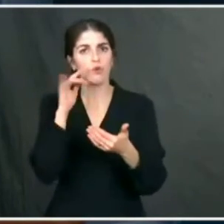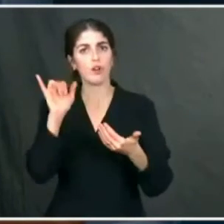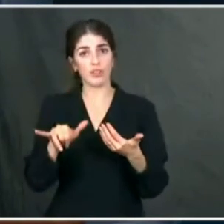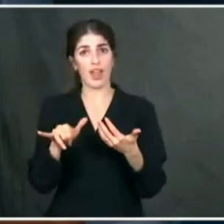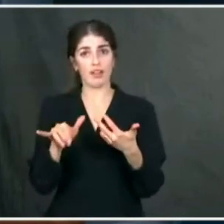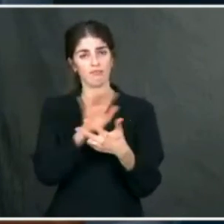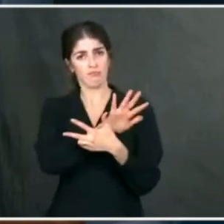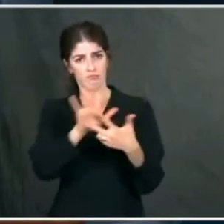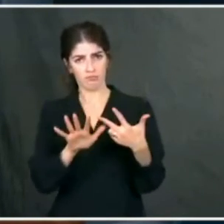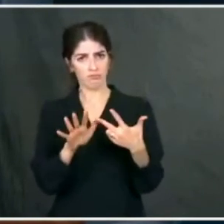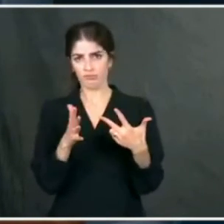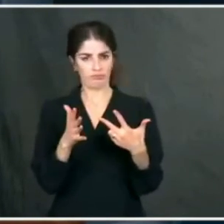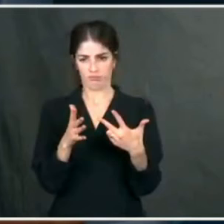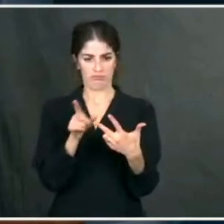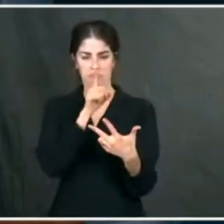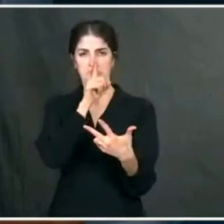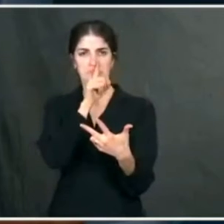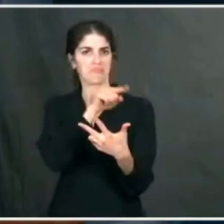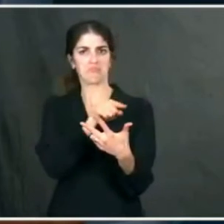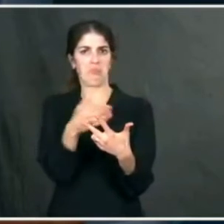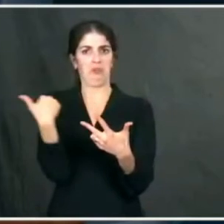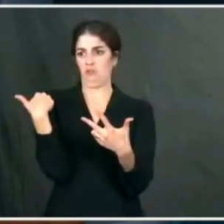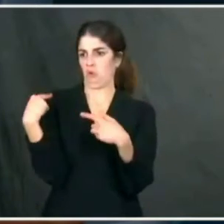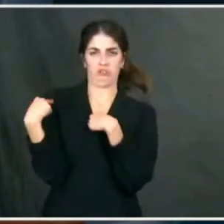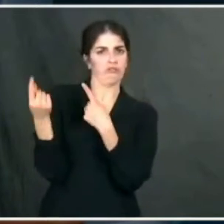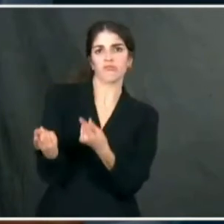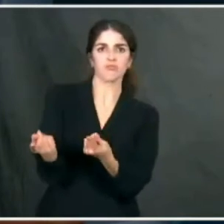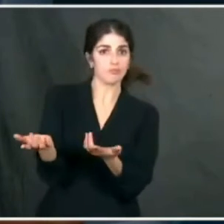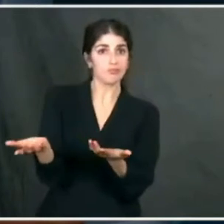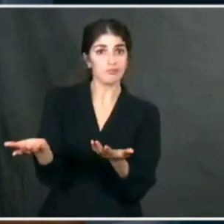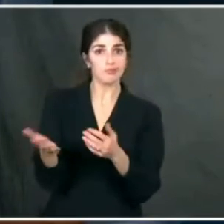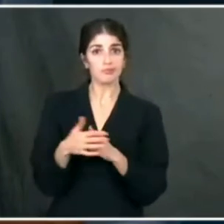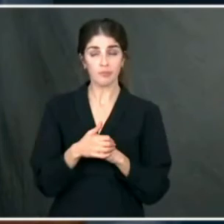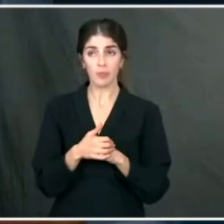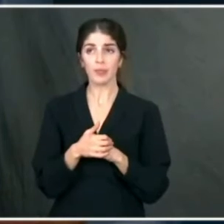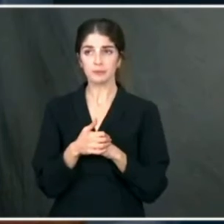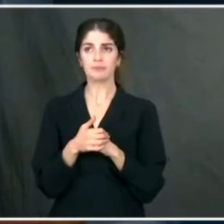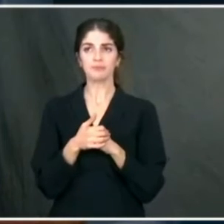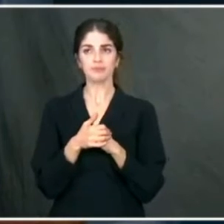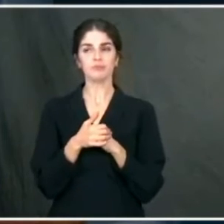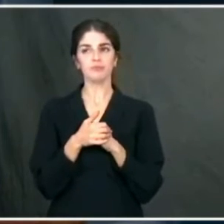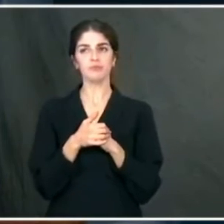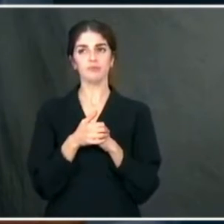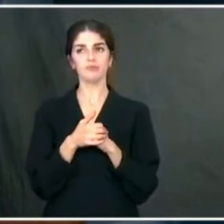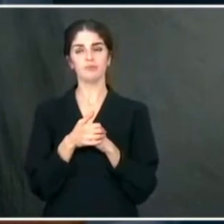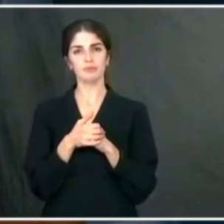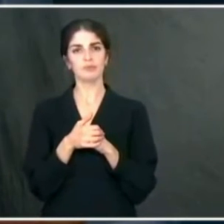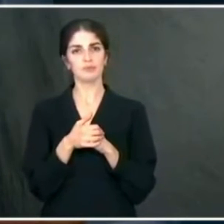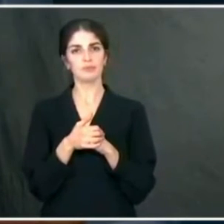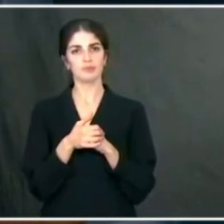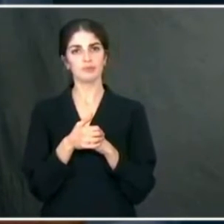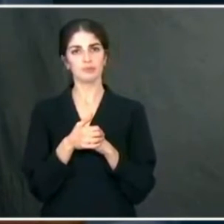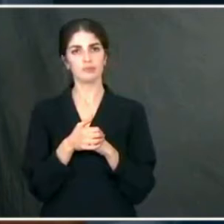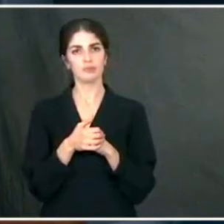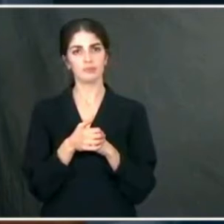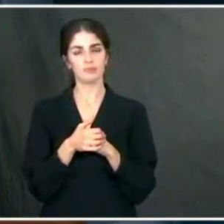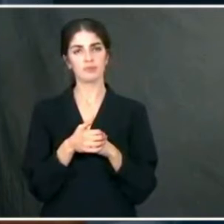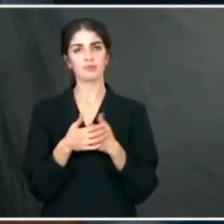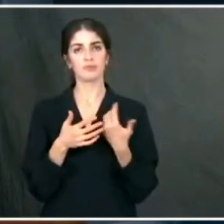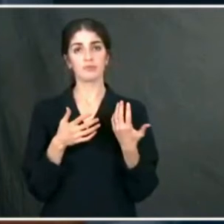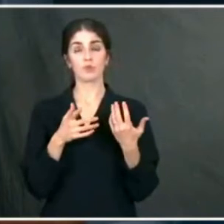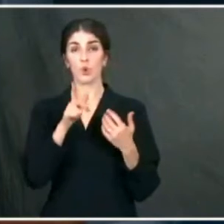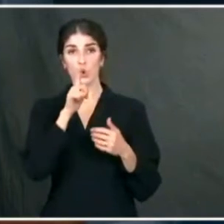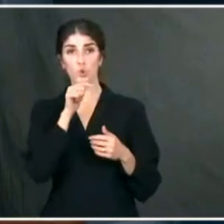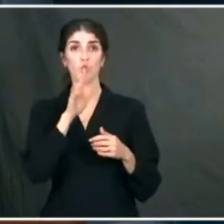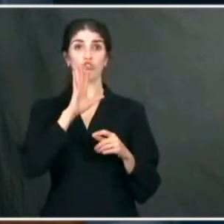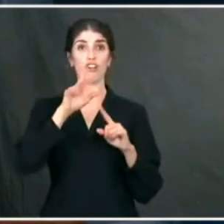not been addressed in the past. And and certainly the components of it that that make that are talk about smart